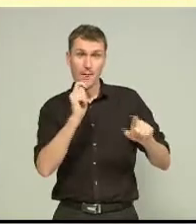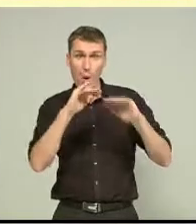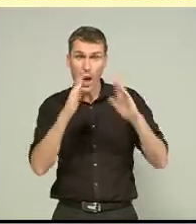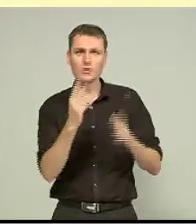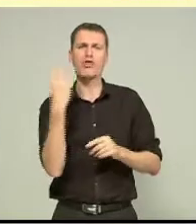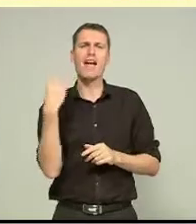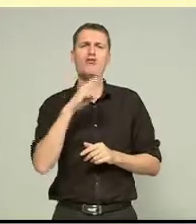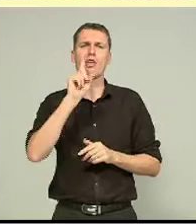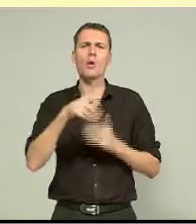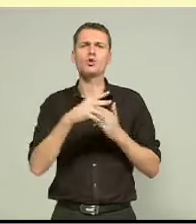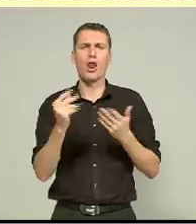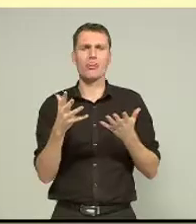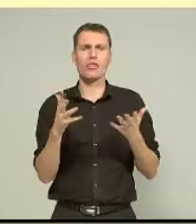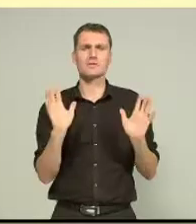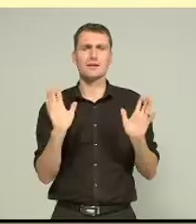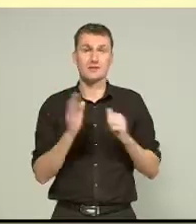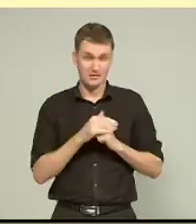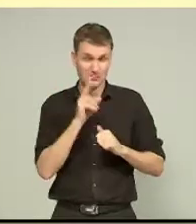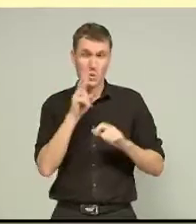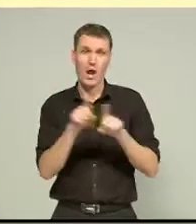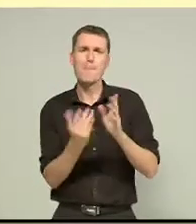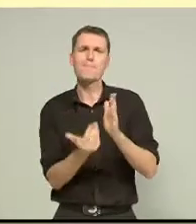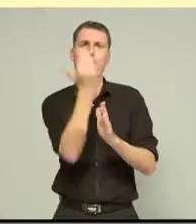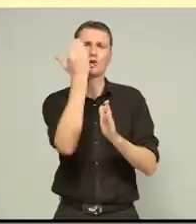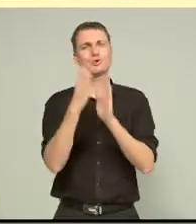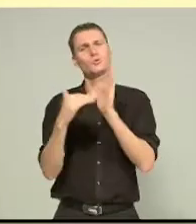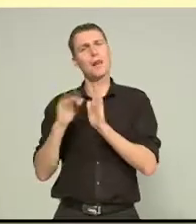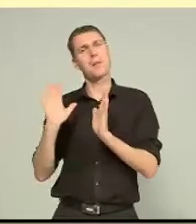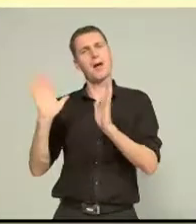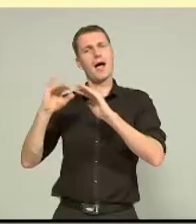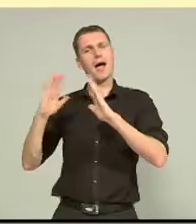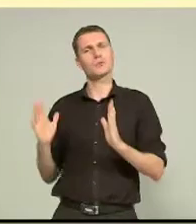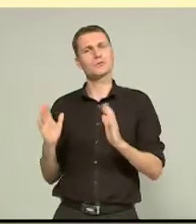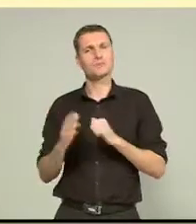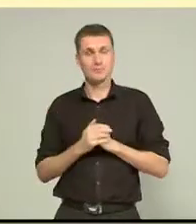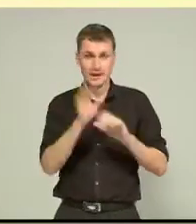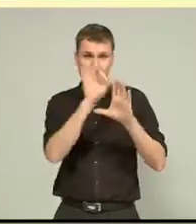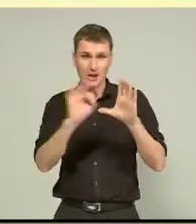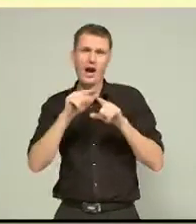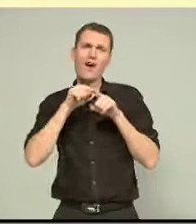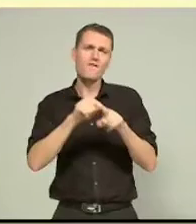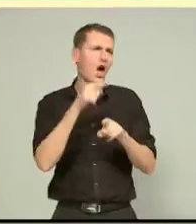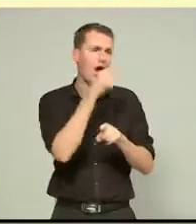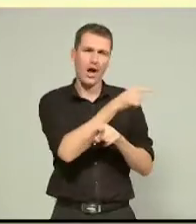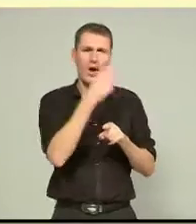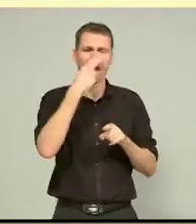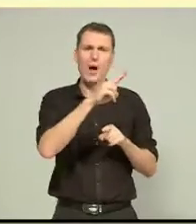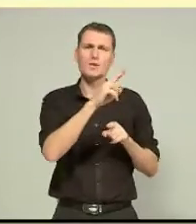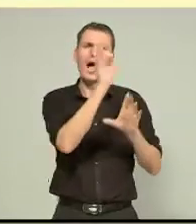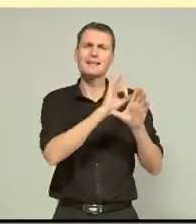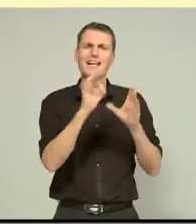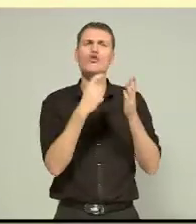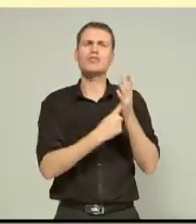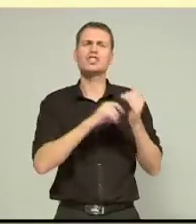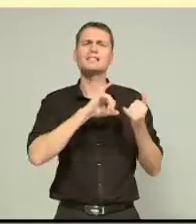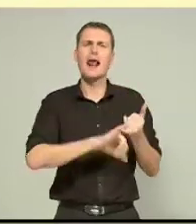a modern take on the New Zealand bungalow. The design was that of Nelson-based architect Richard Sellers. Chief Executive